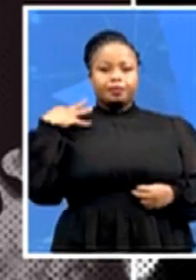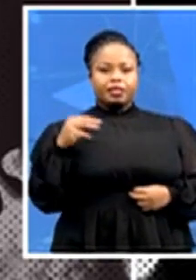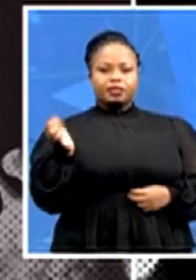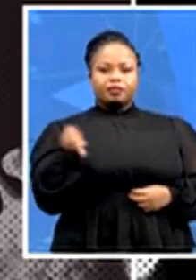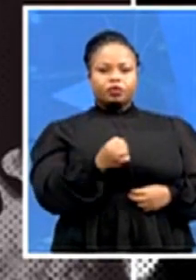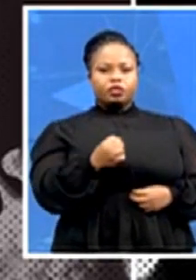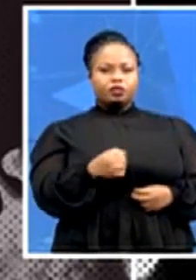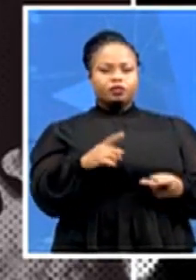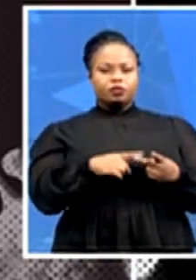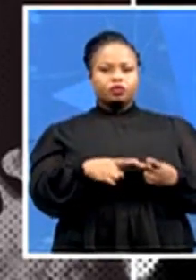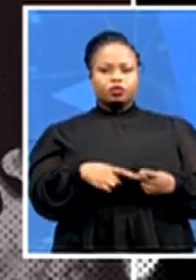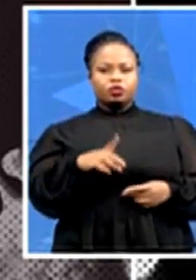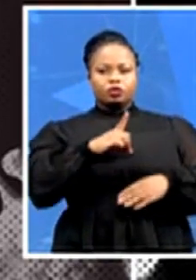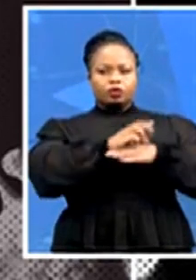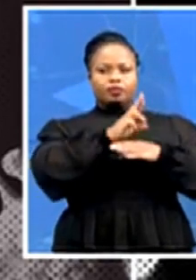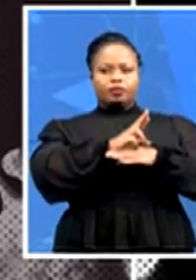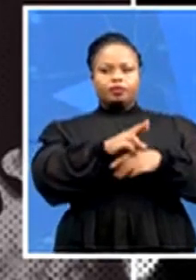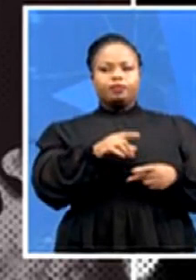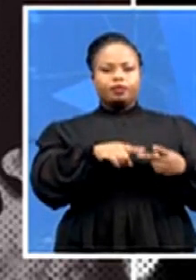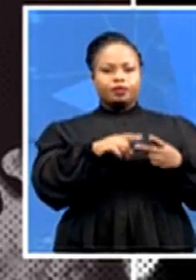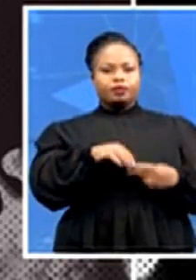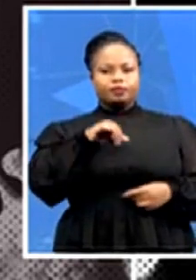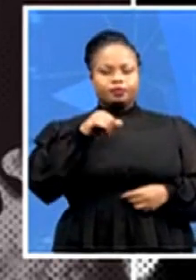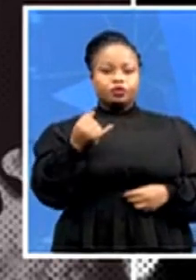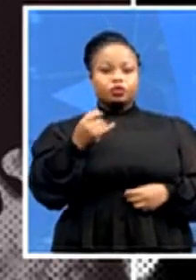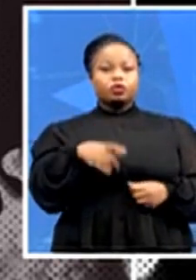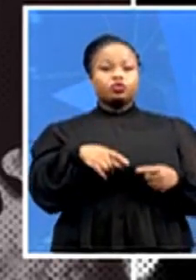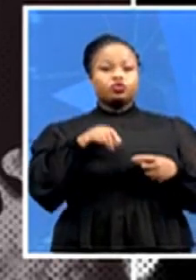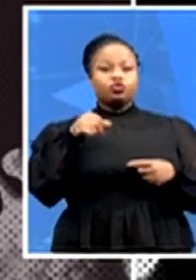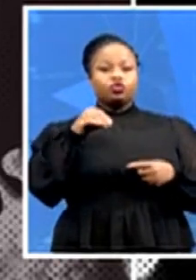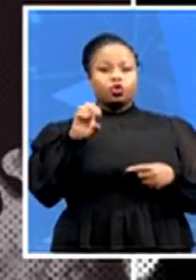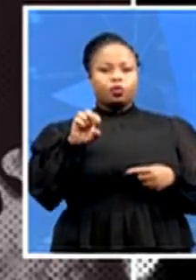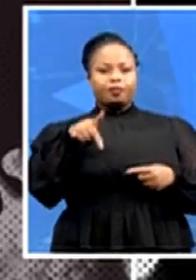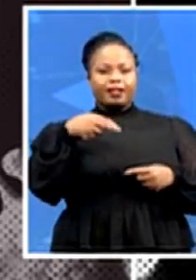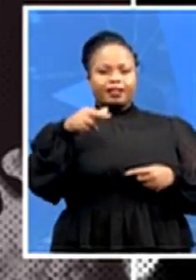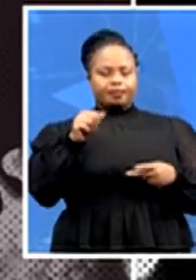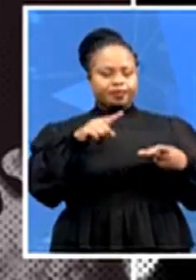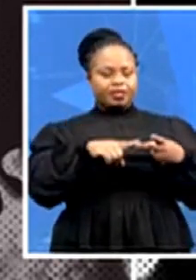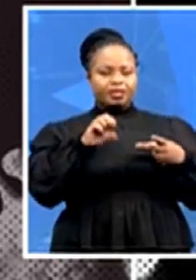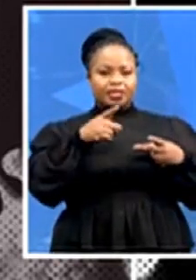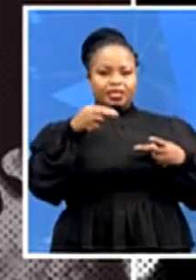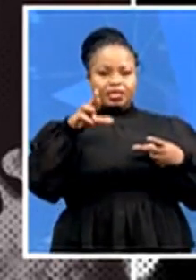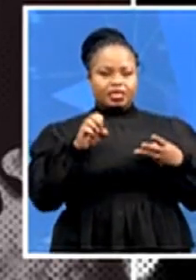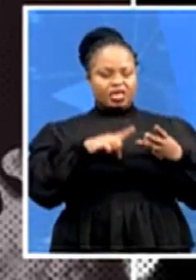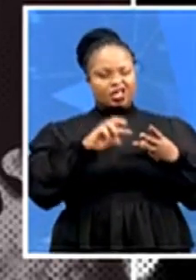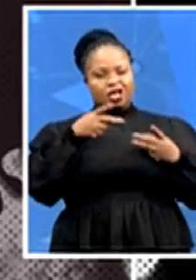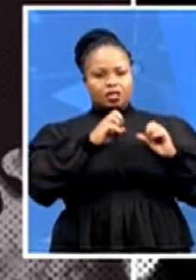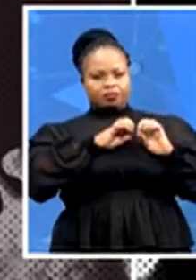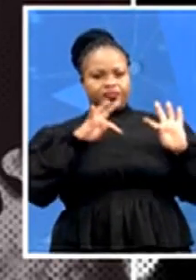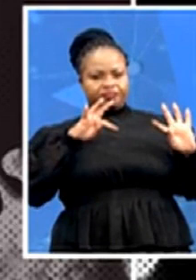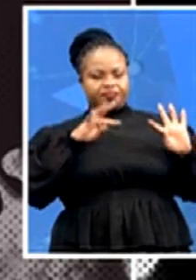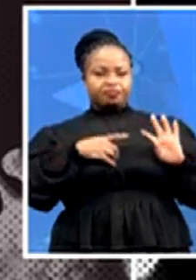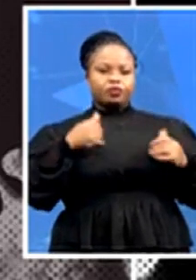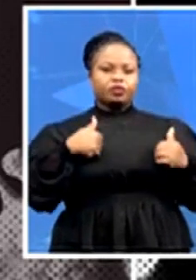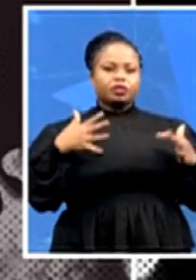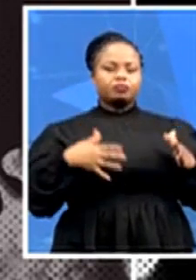together with the Director General, Dr. Sandile Btelezi, and the panel of experts will convene a media briefing, or rather